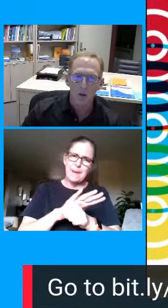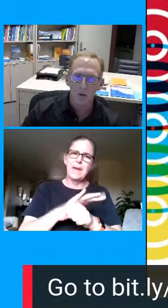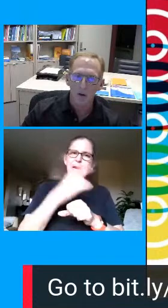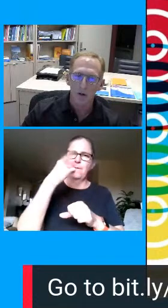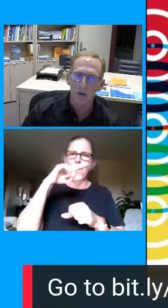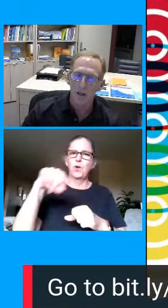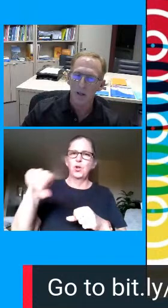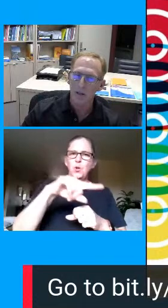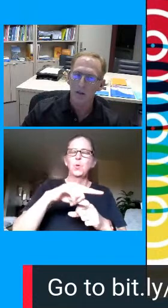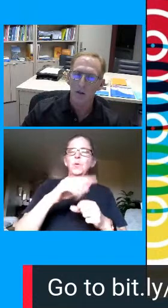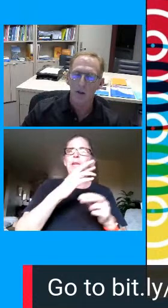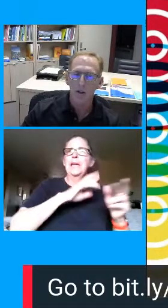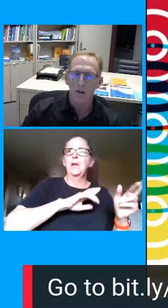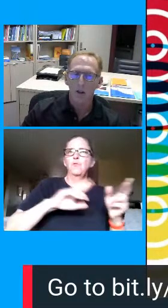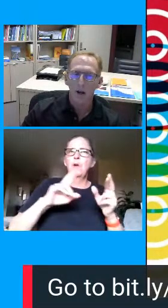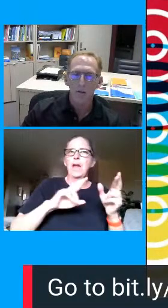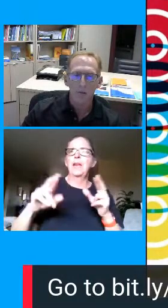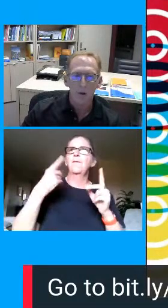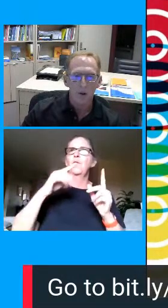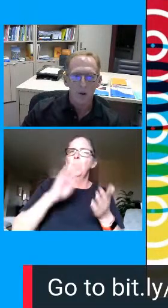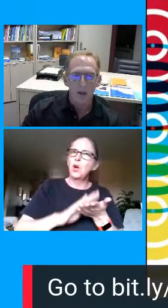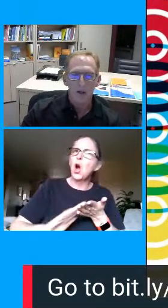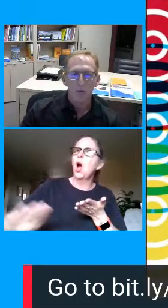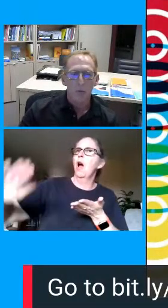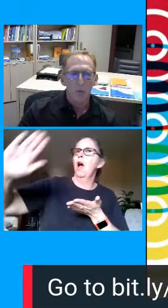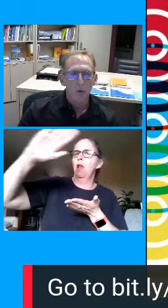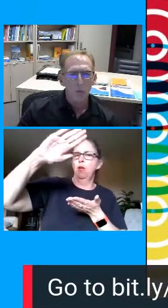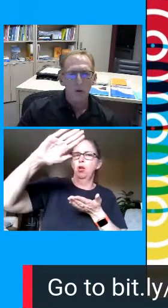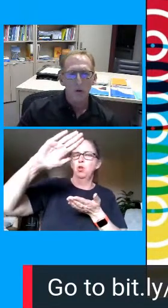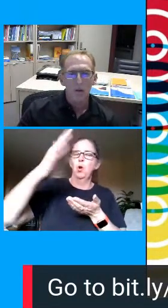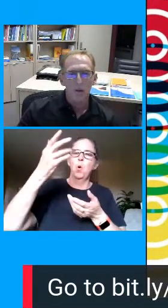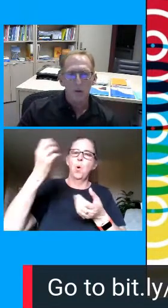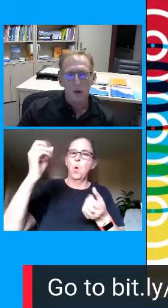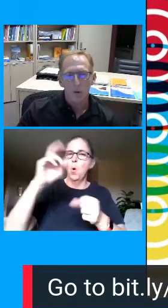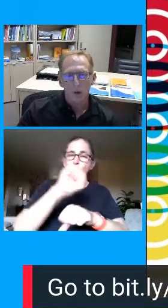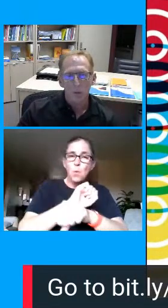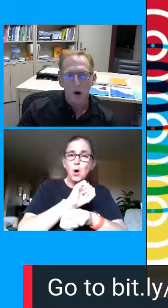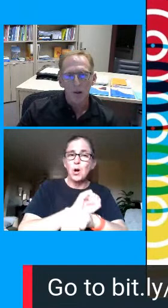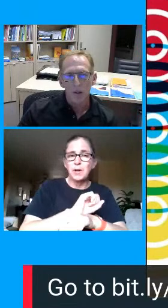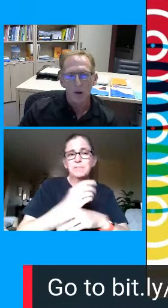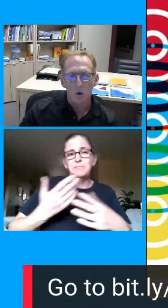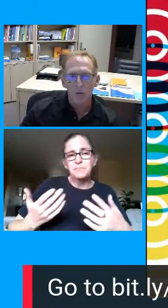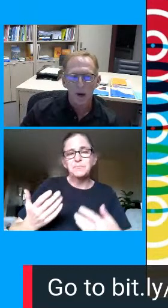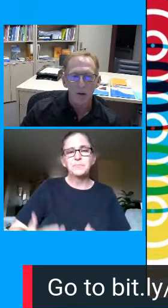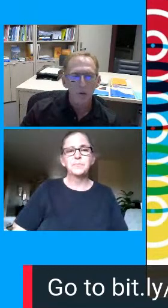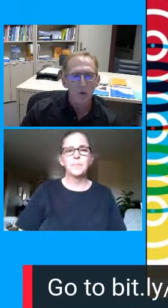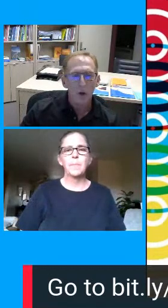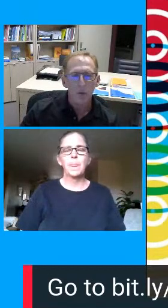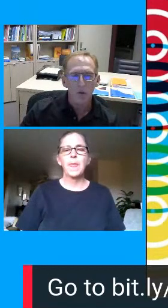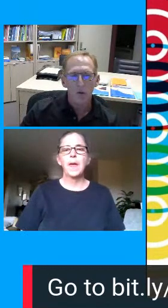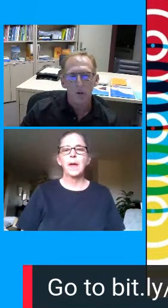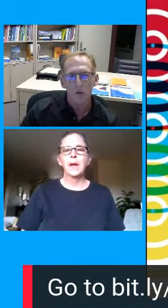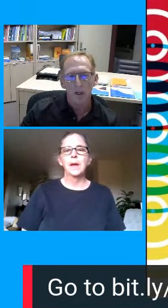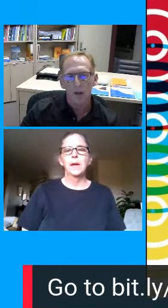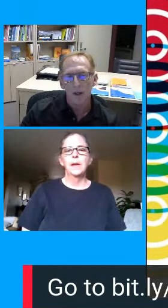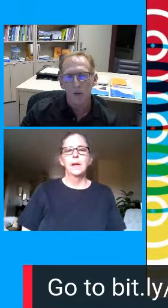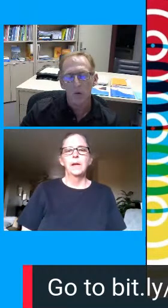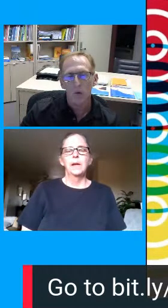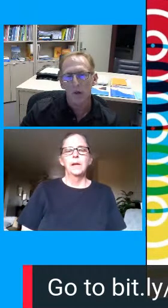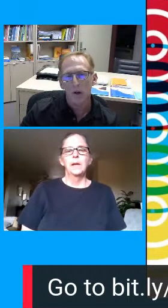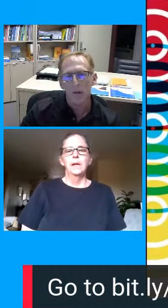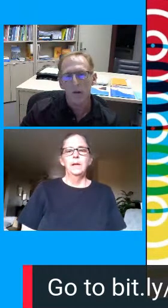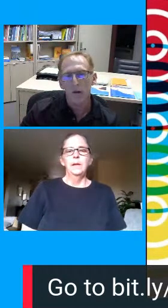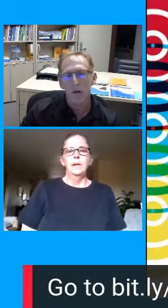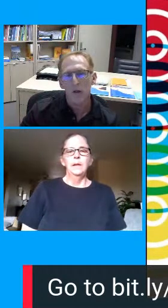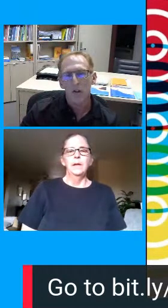college career and life and we will be doing this by modeling our core values helping students to connect